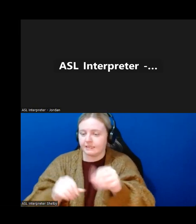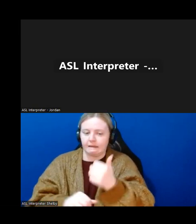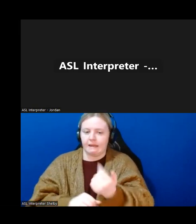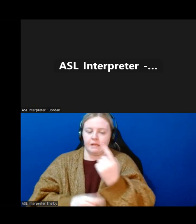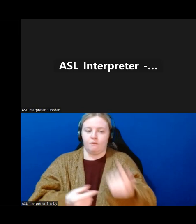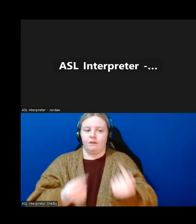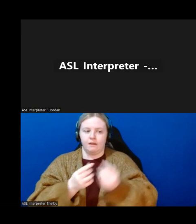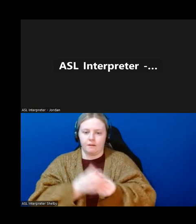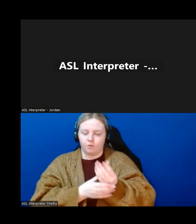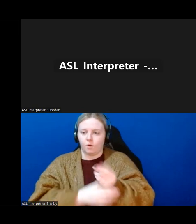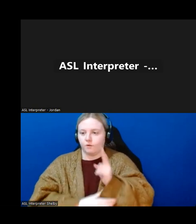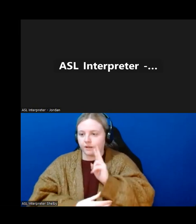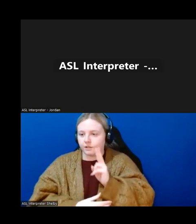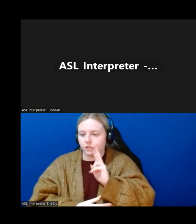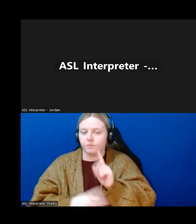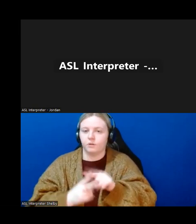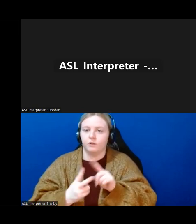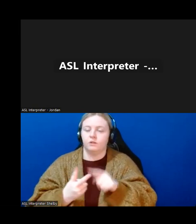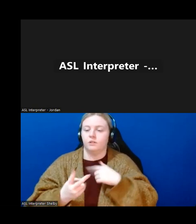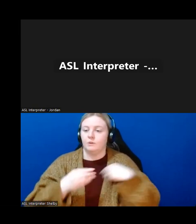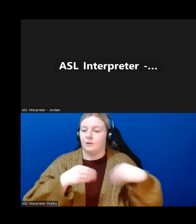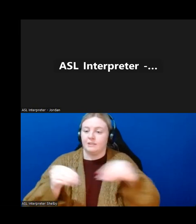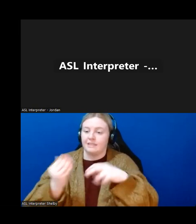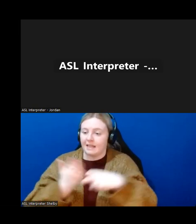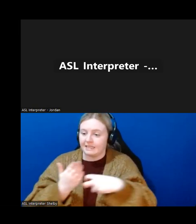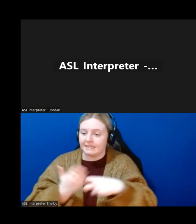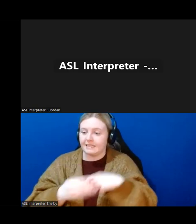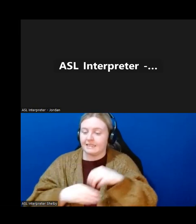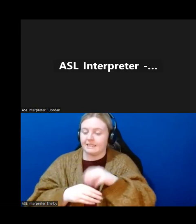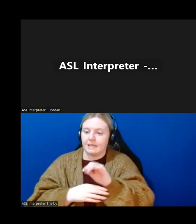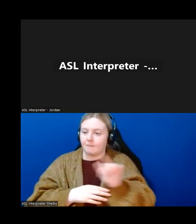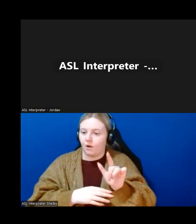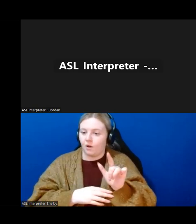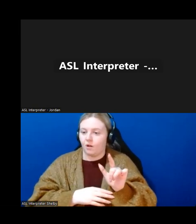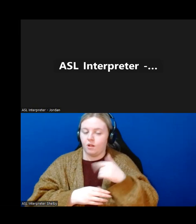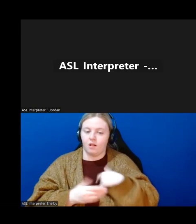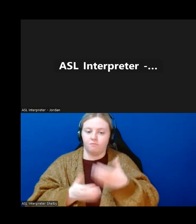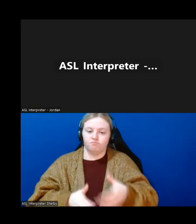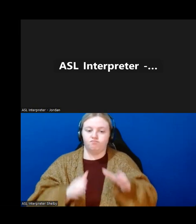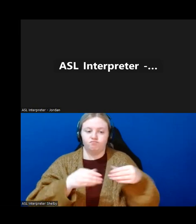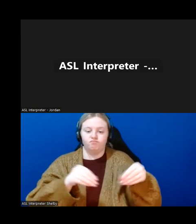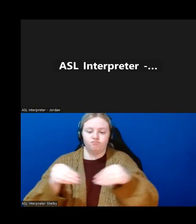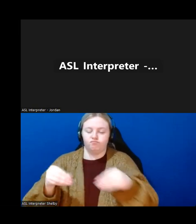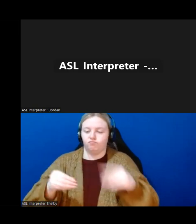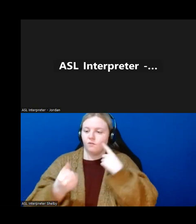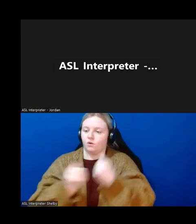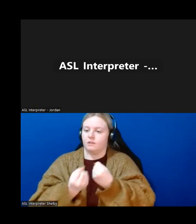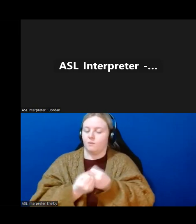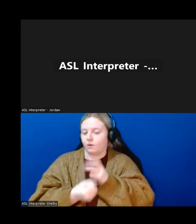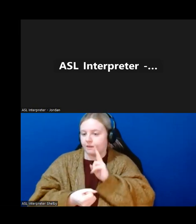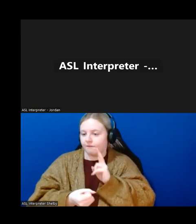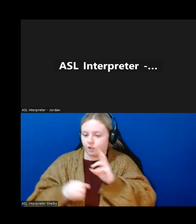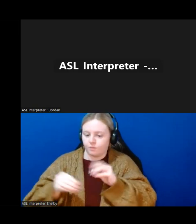their veggies. So we were selling tickets in the mall on a garden basket to support our vegetable garden.